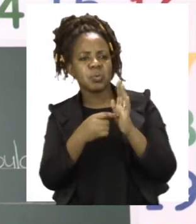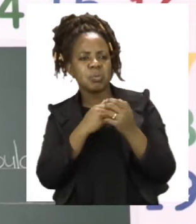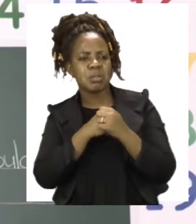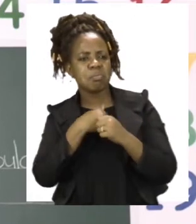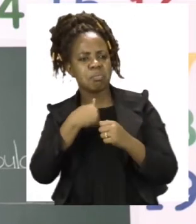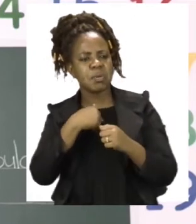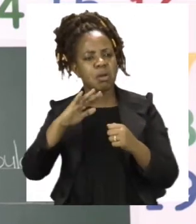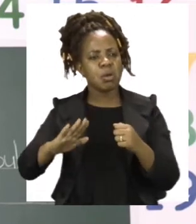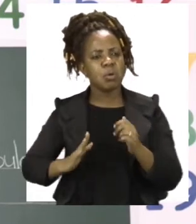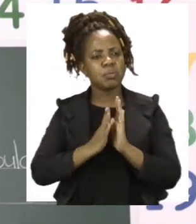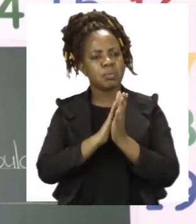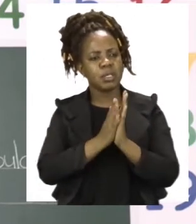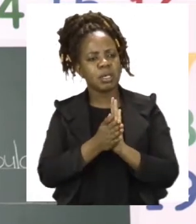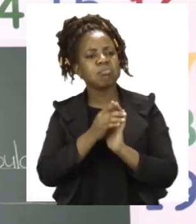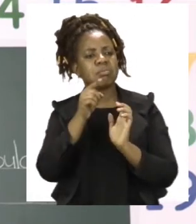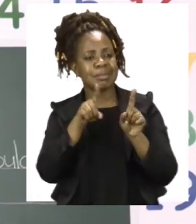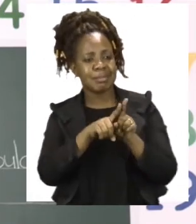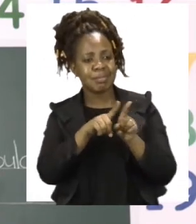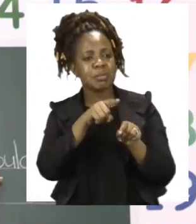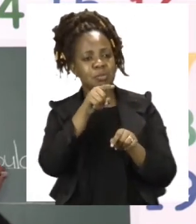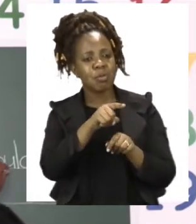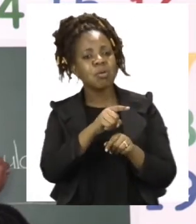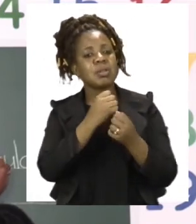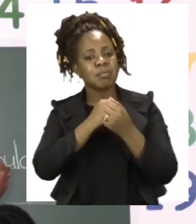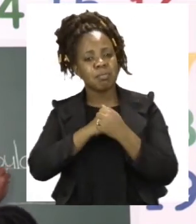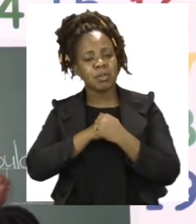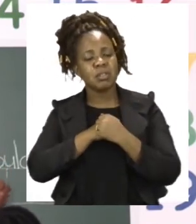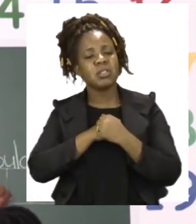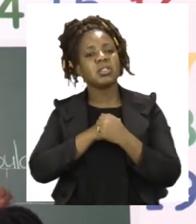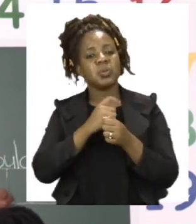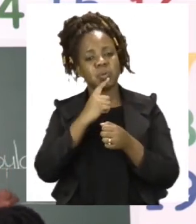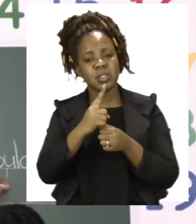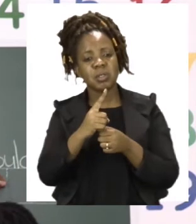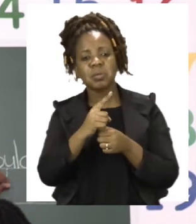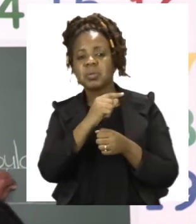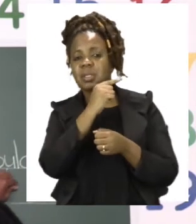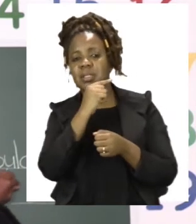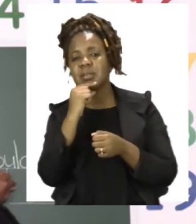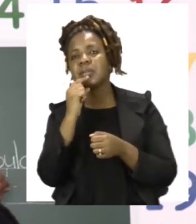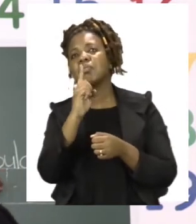So that is what I'm going to write. A teacher. Then I'm going to write the word teachers.